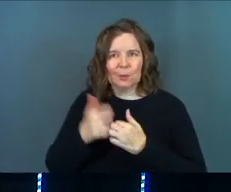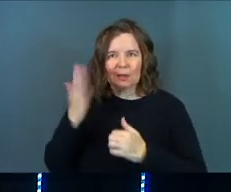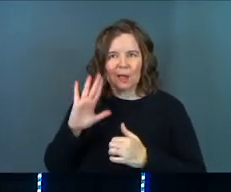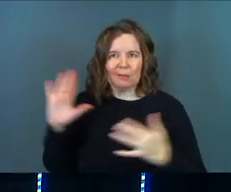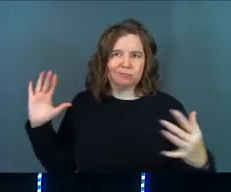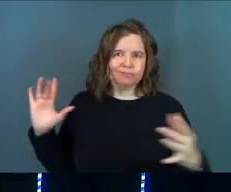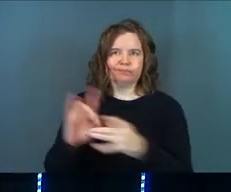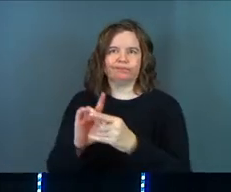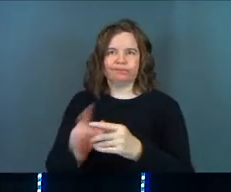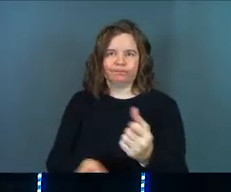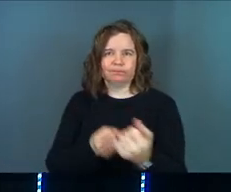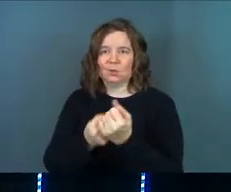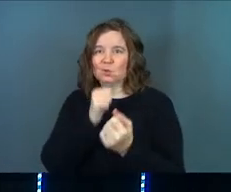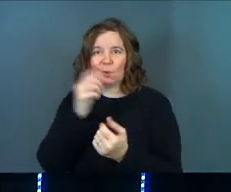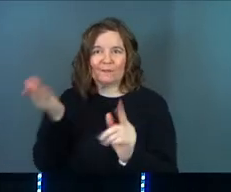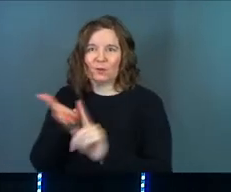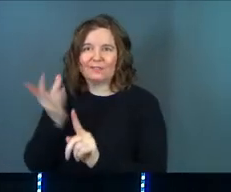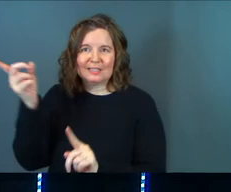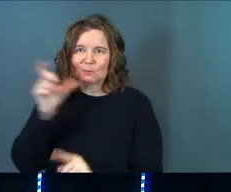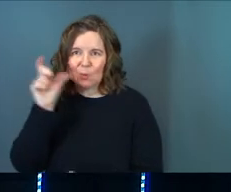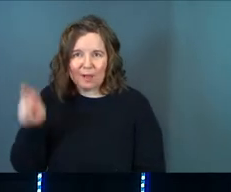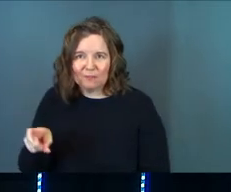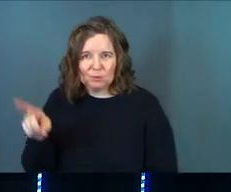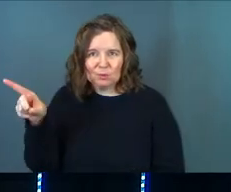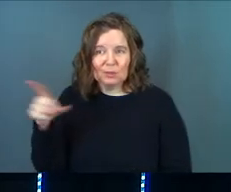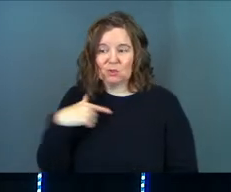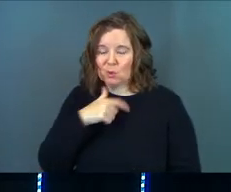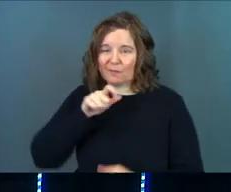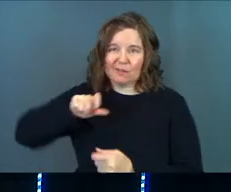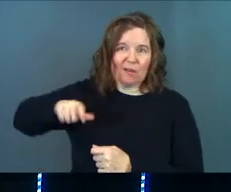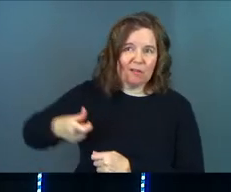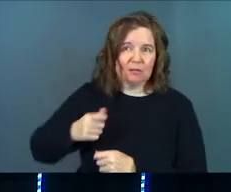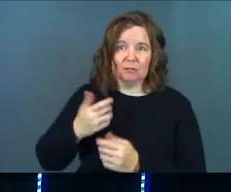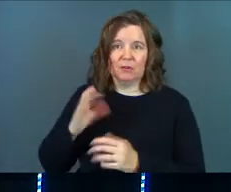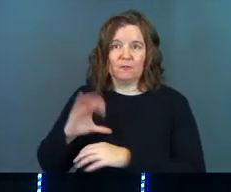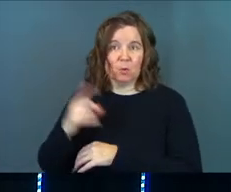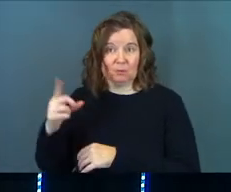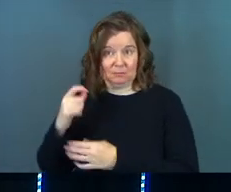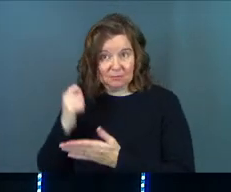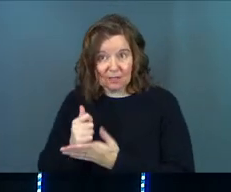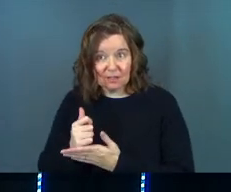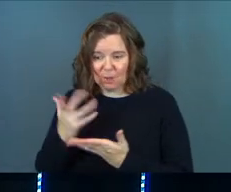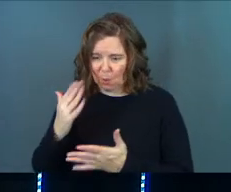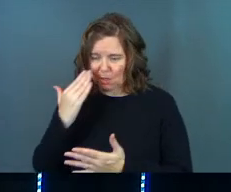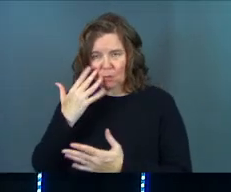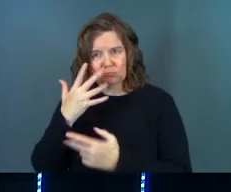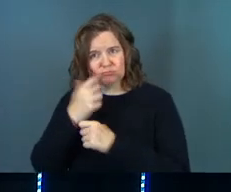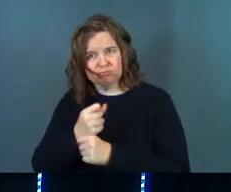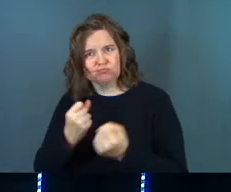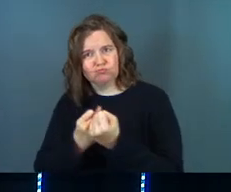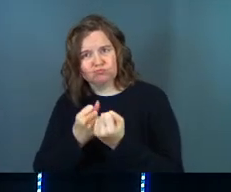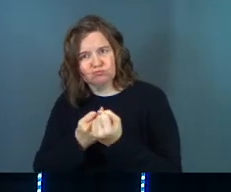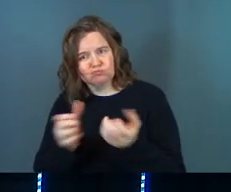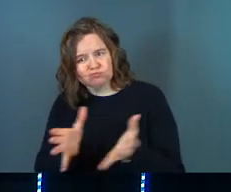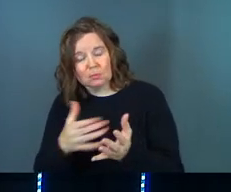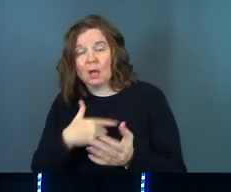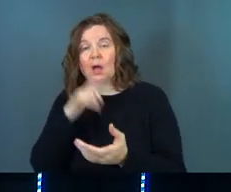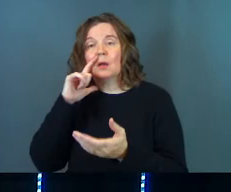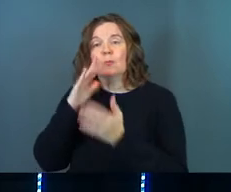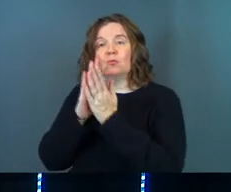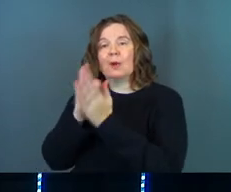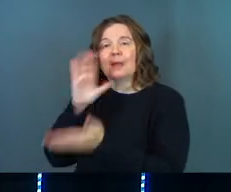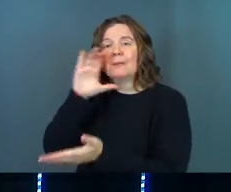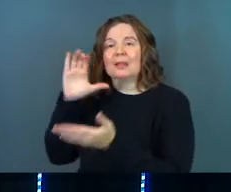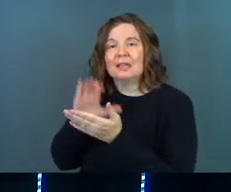with God. You do not have to convince him, and you do not have to twist his arm. Amen? Pray believing. Again, it's faith.